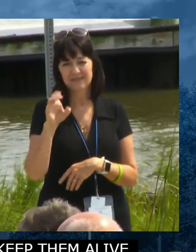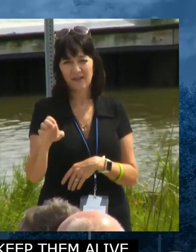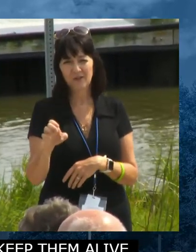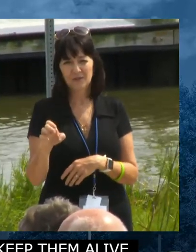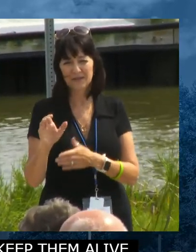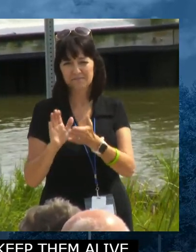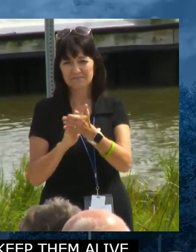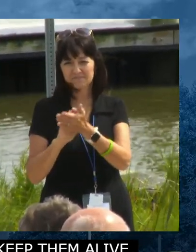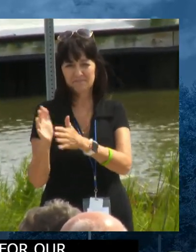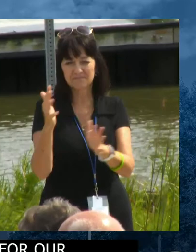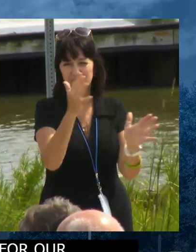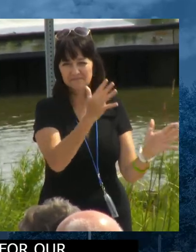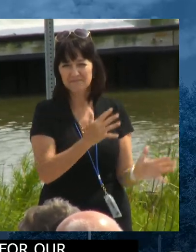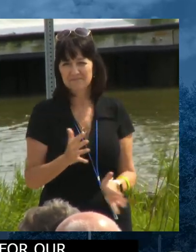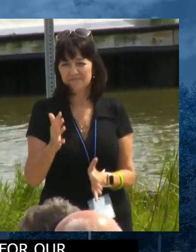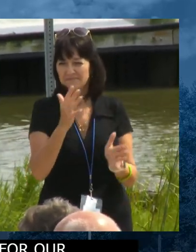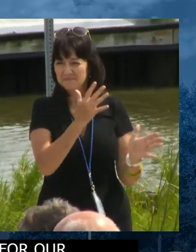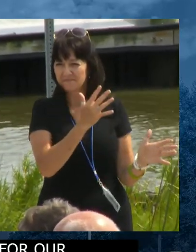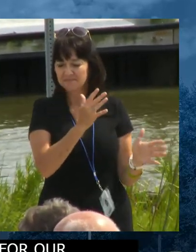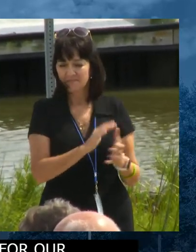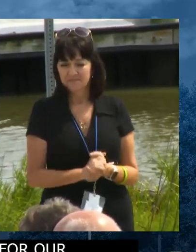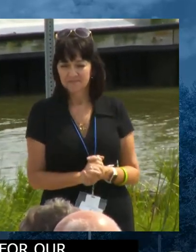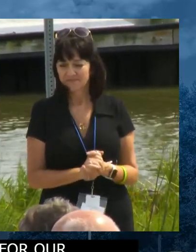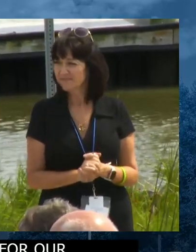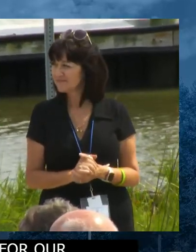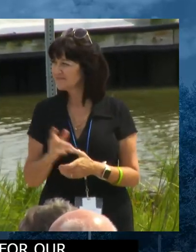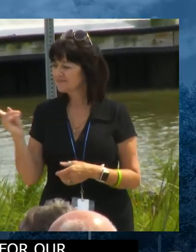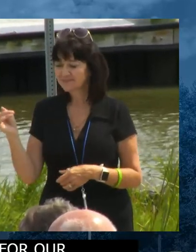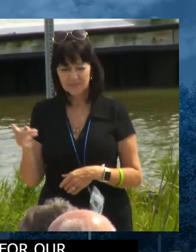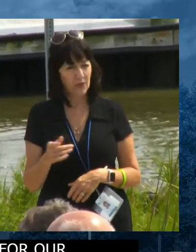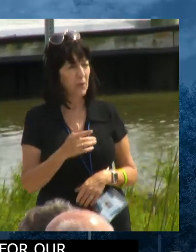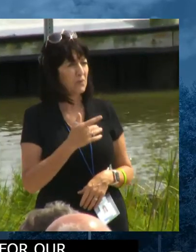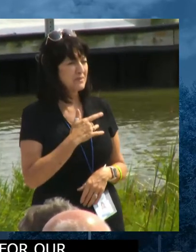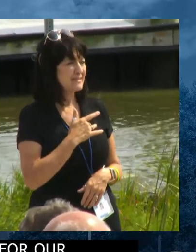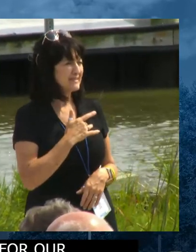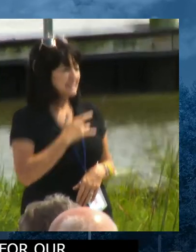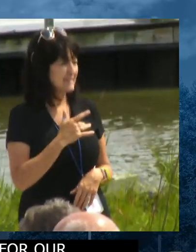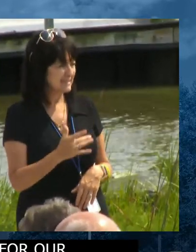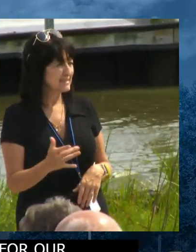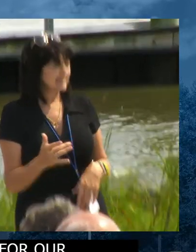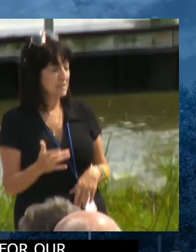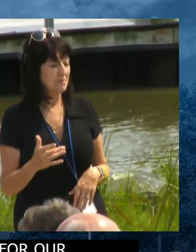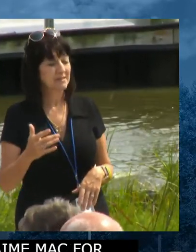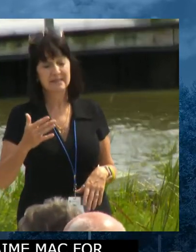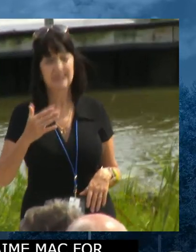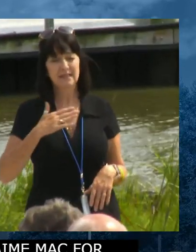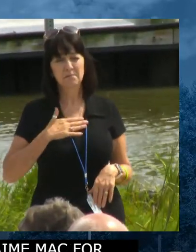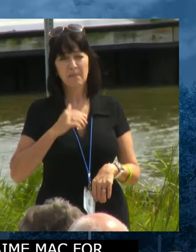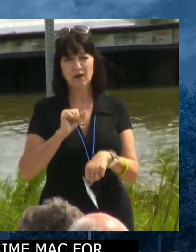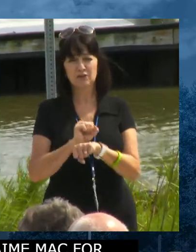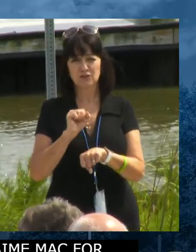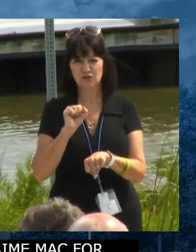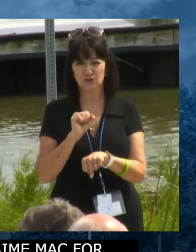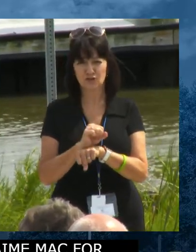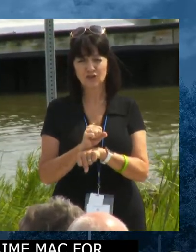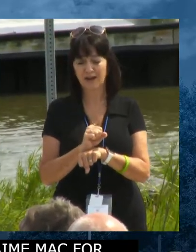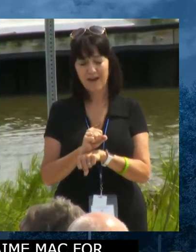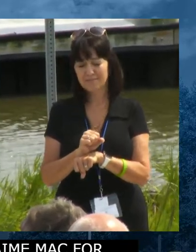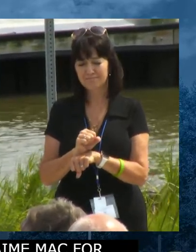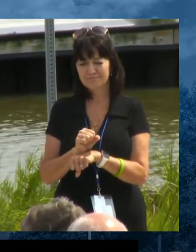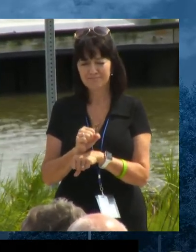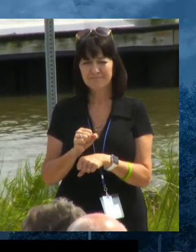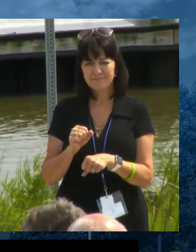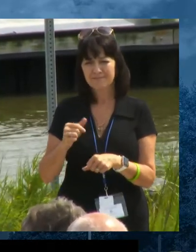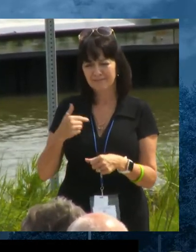So usually, job as a cabinet member is to make the governor's job easier. The governor just made my job